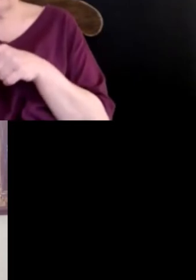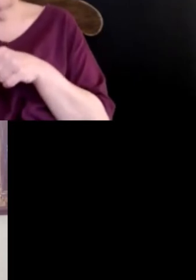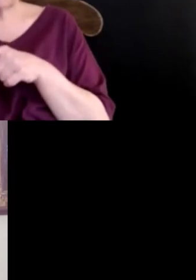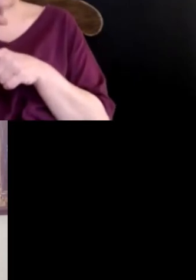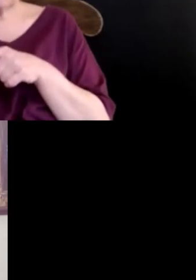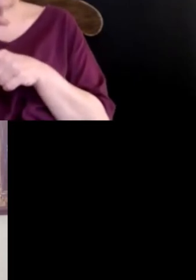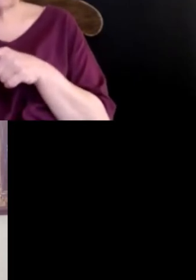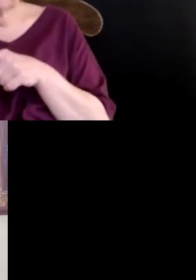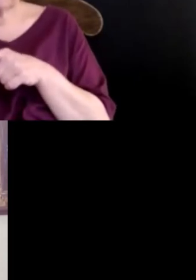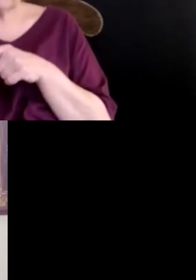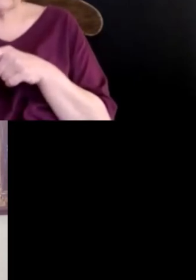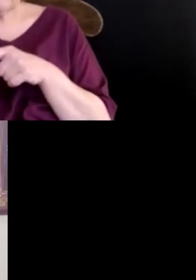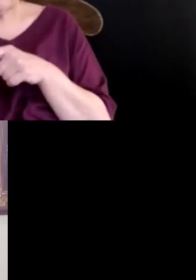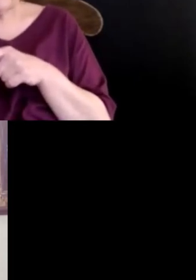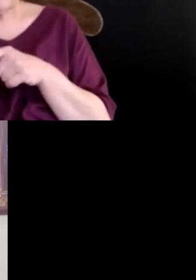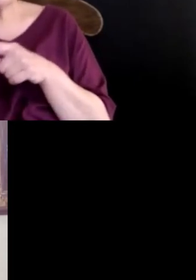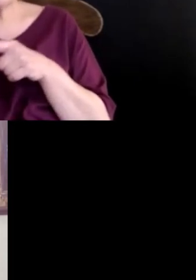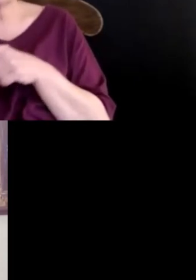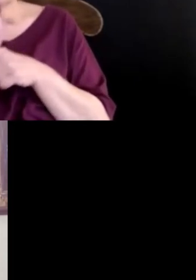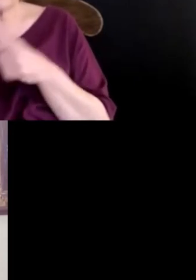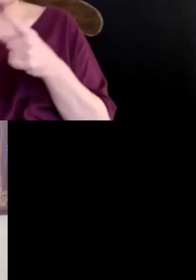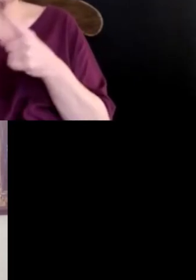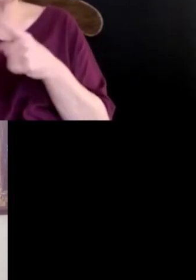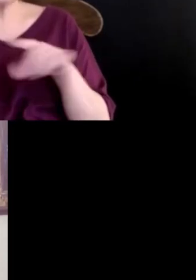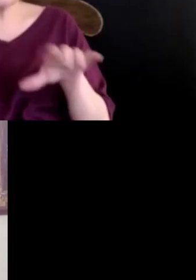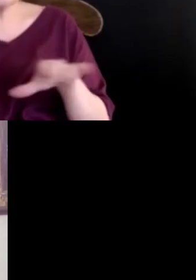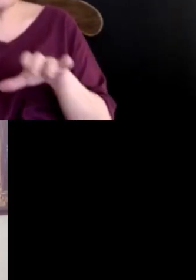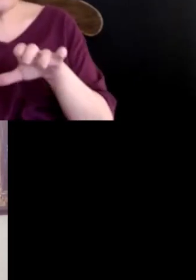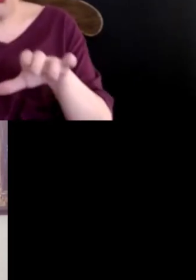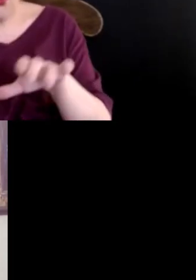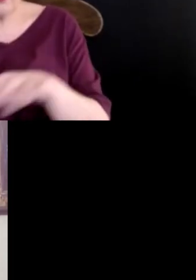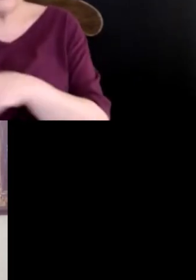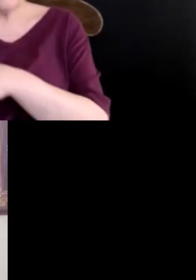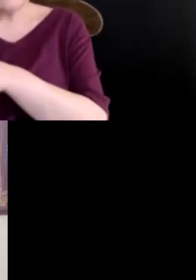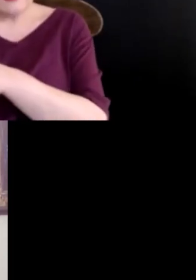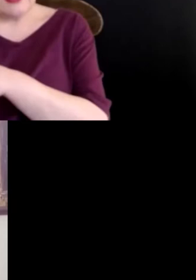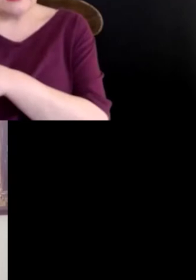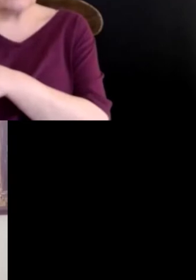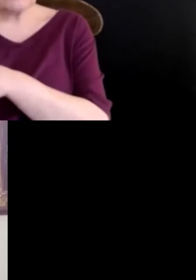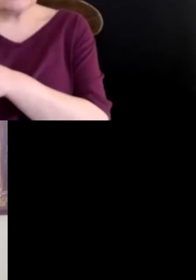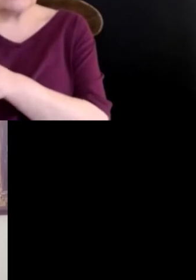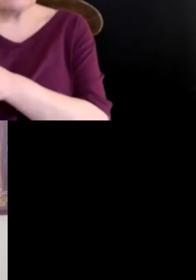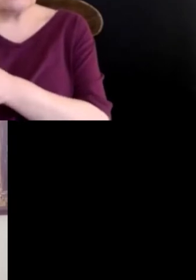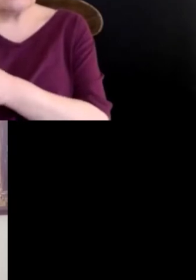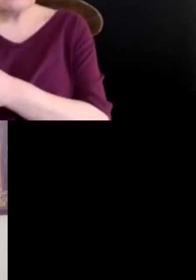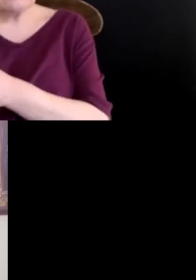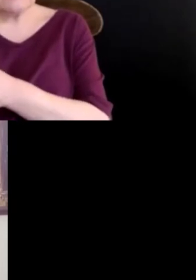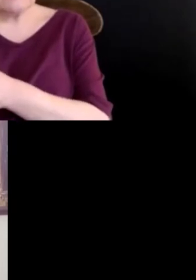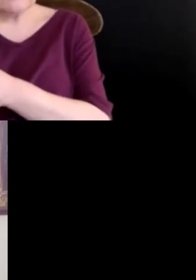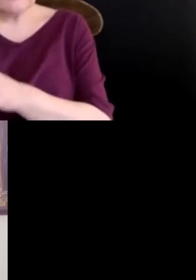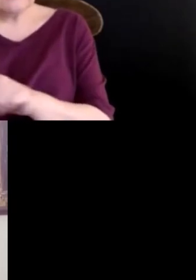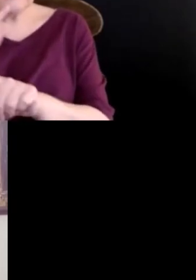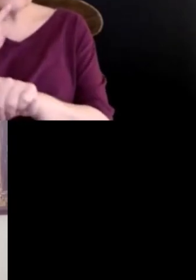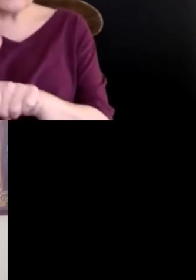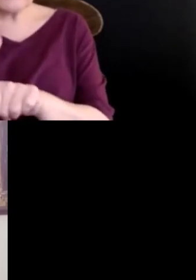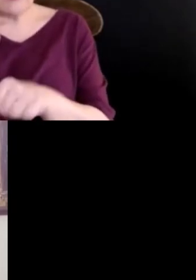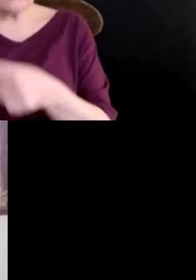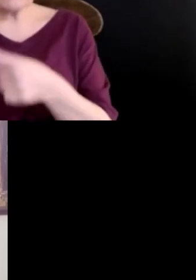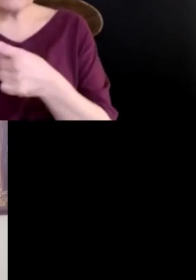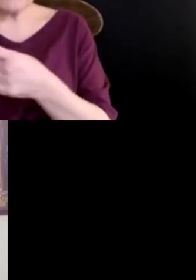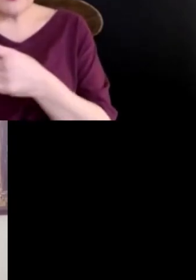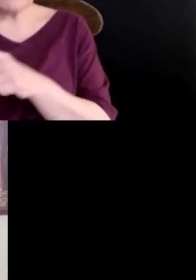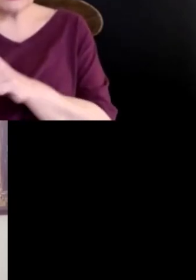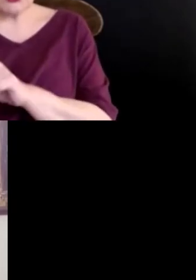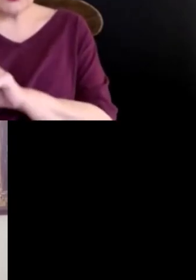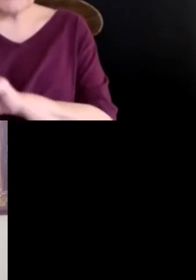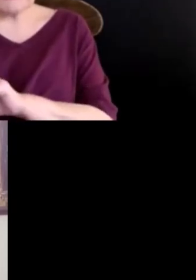trained to perform an action in response to a circumstance. So the